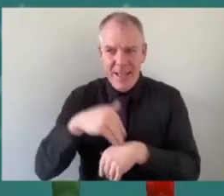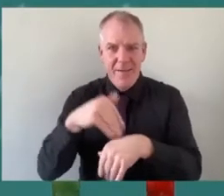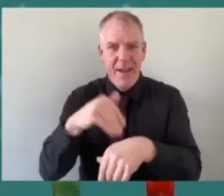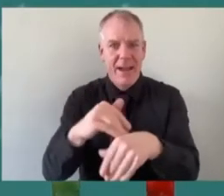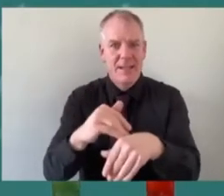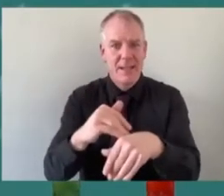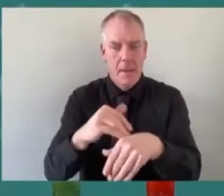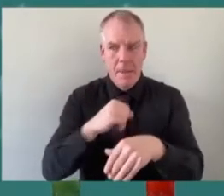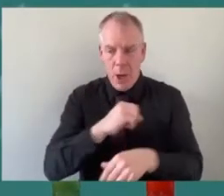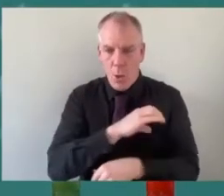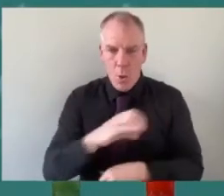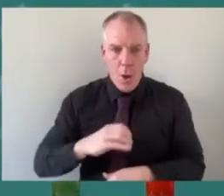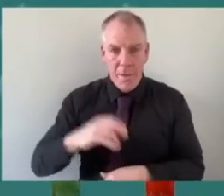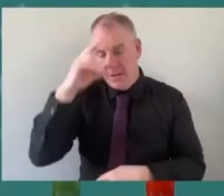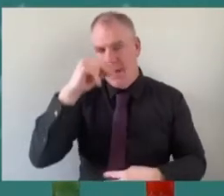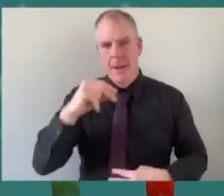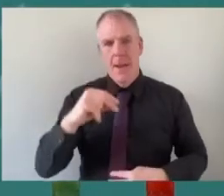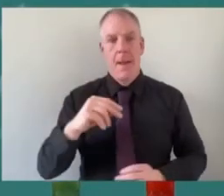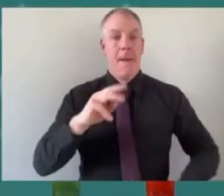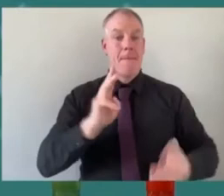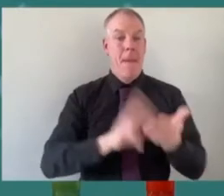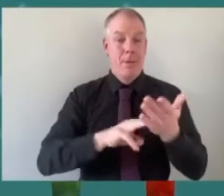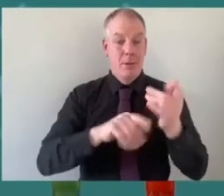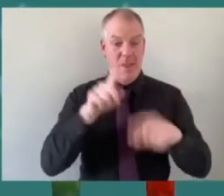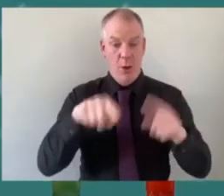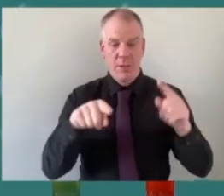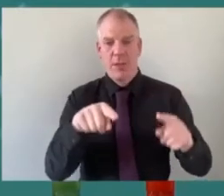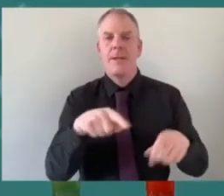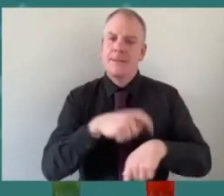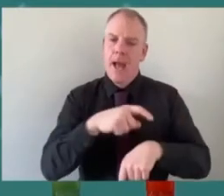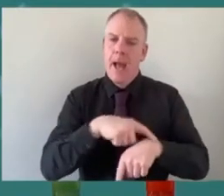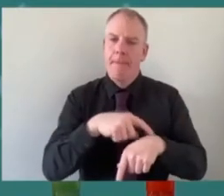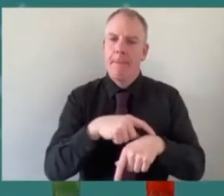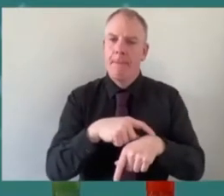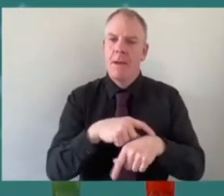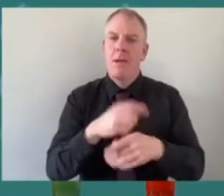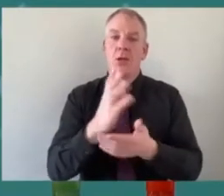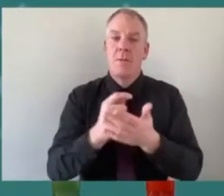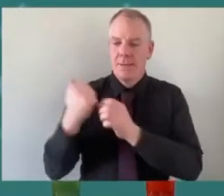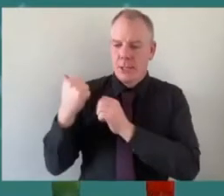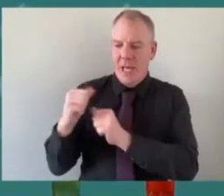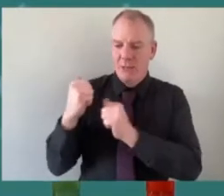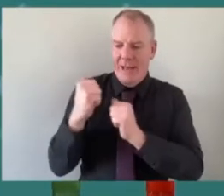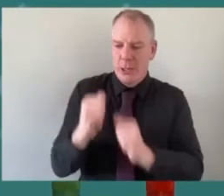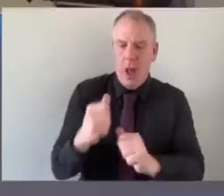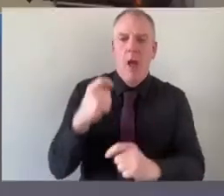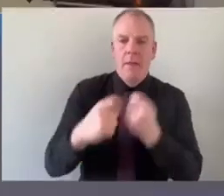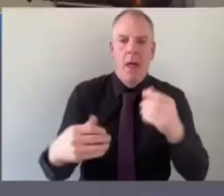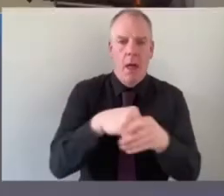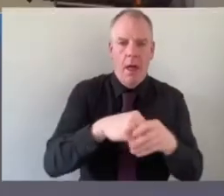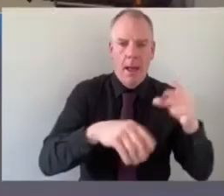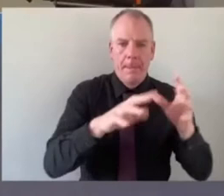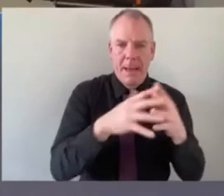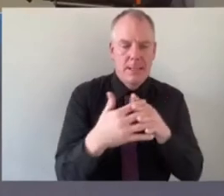your club so you know our membership and so on it does take time it actually takes sometimes generations um but if you have your